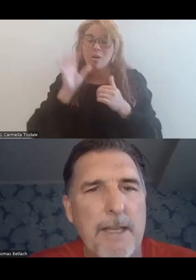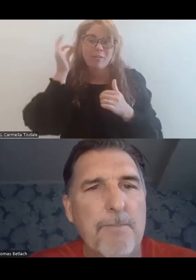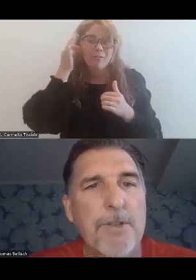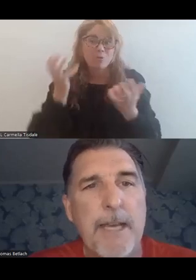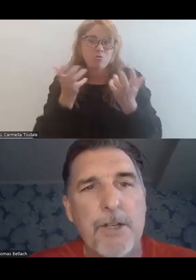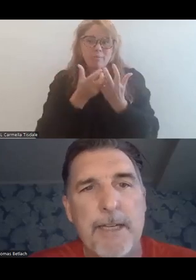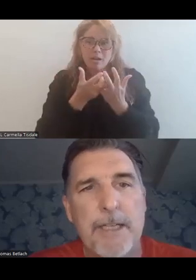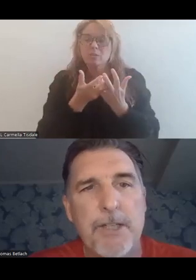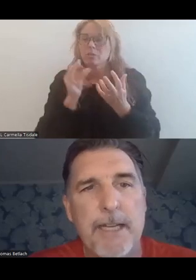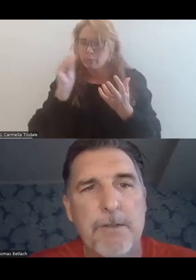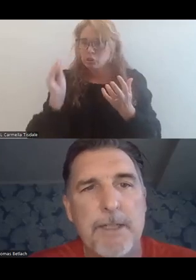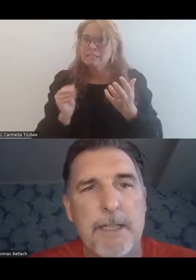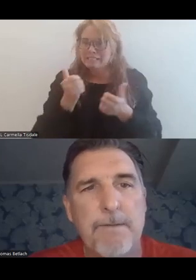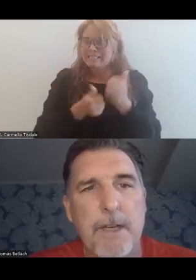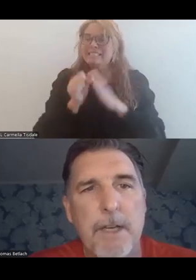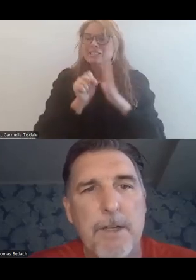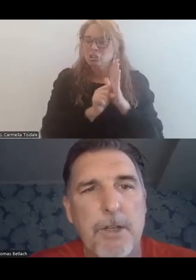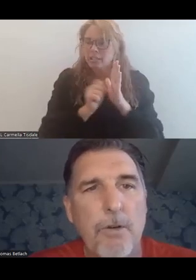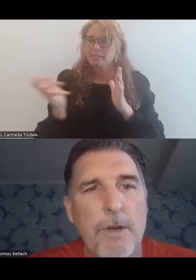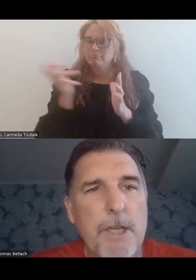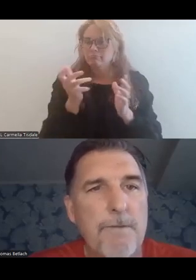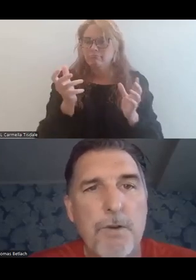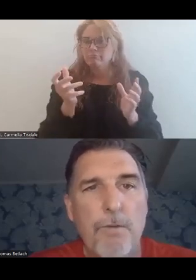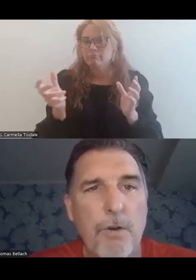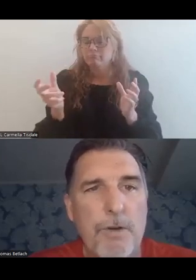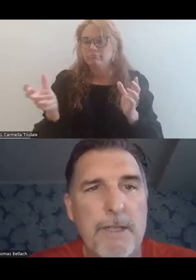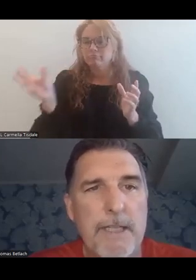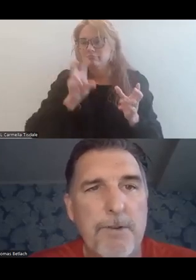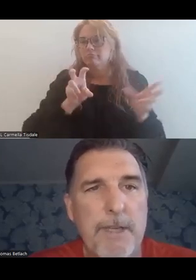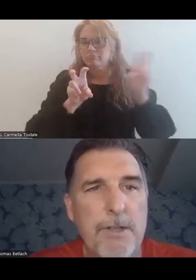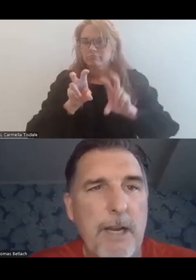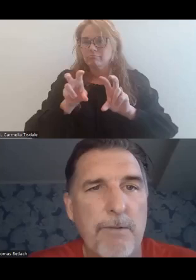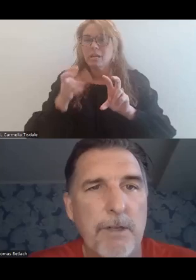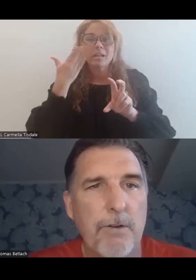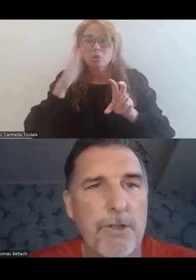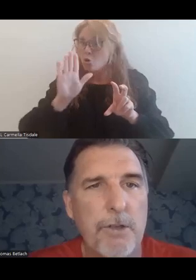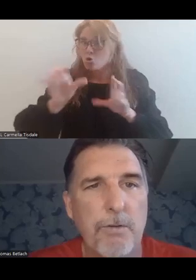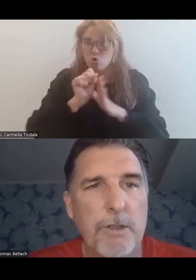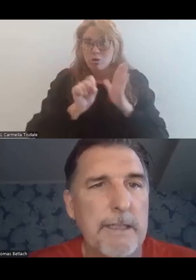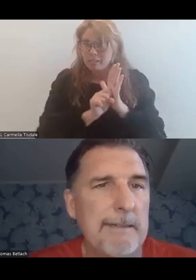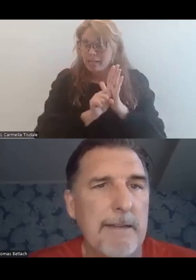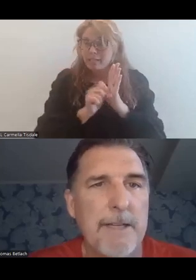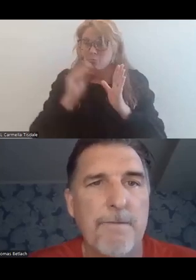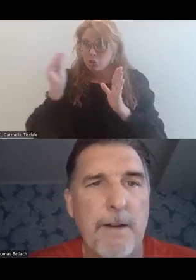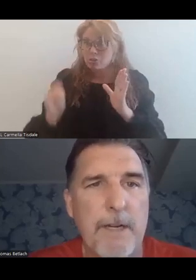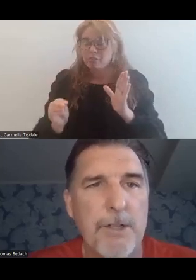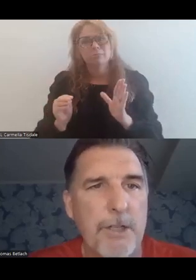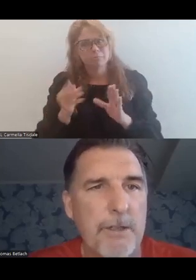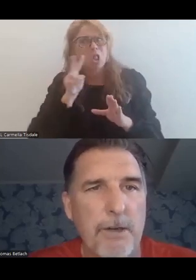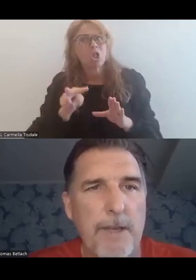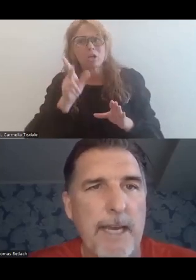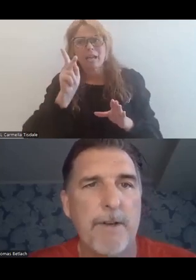match and the percentage that each state's received. So if you don't know your state's percentage, I would encourage you to go look at Kaiser